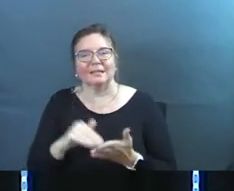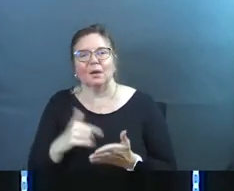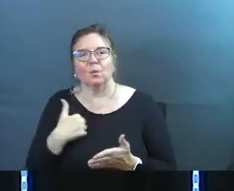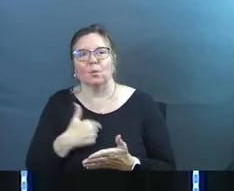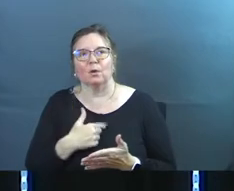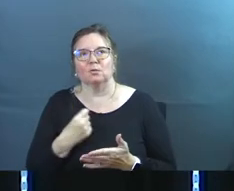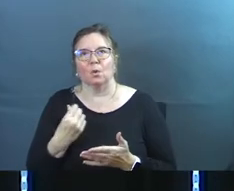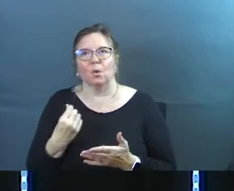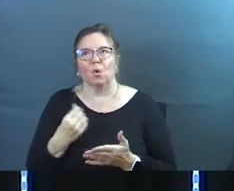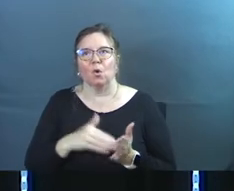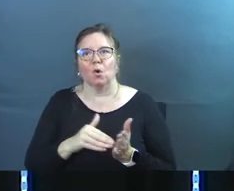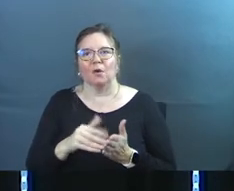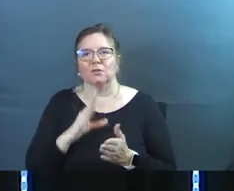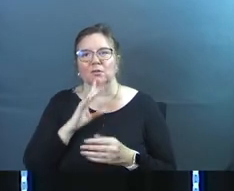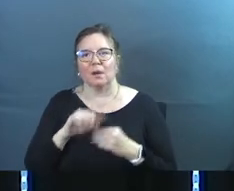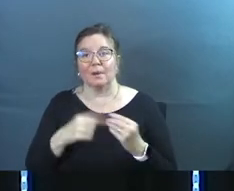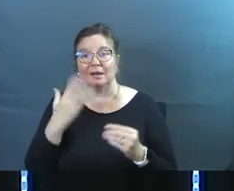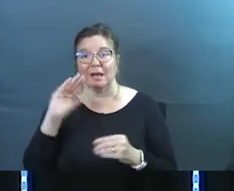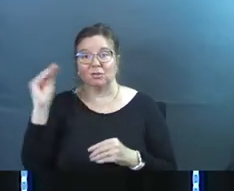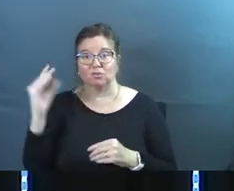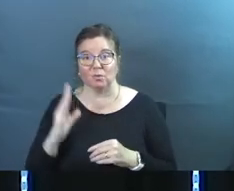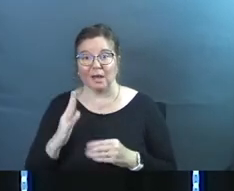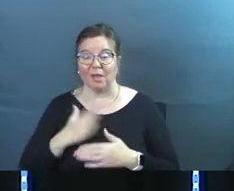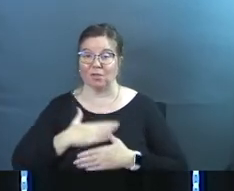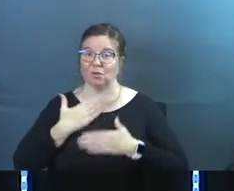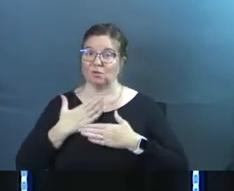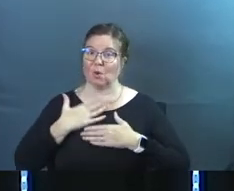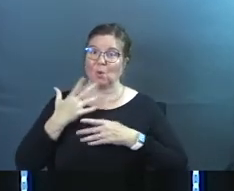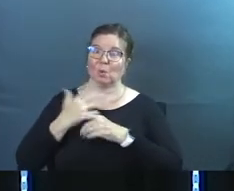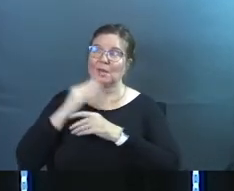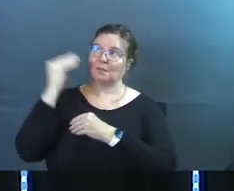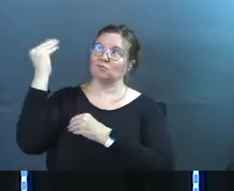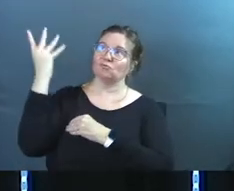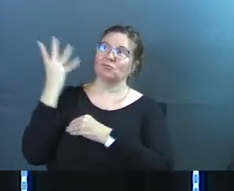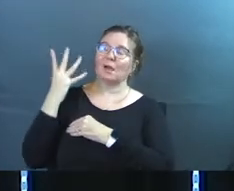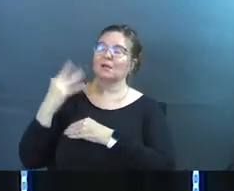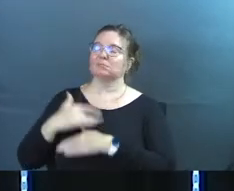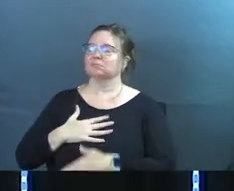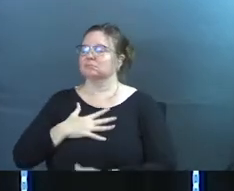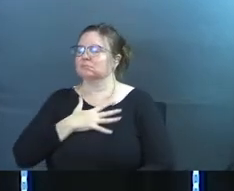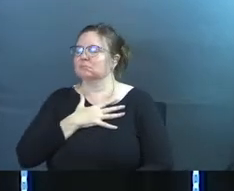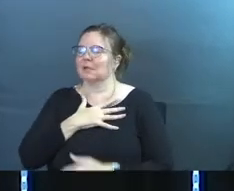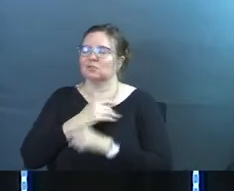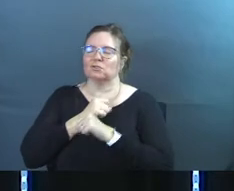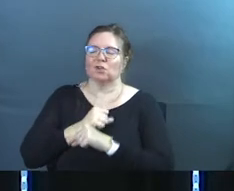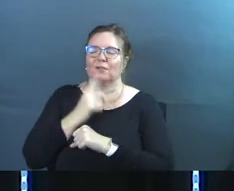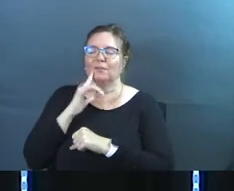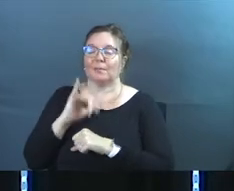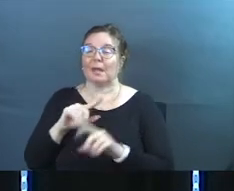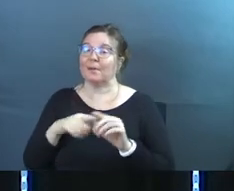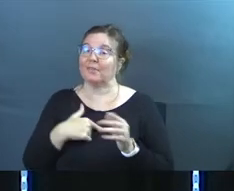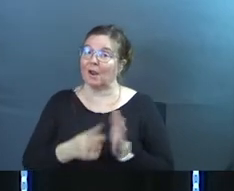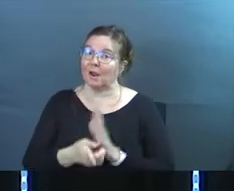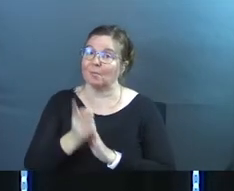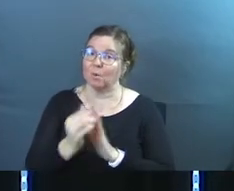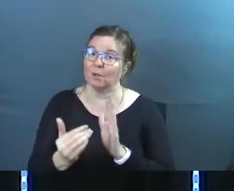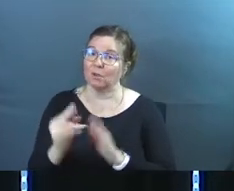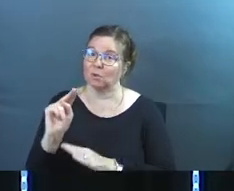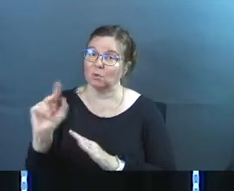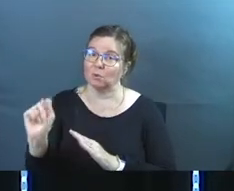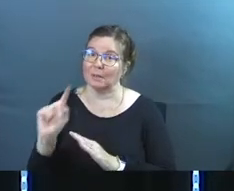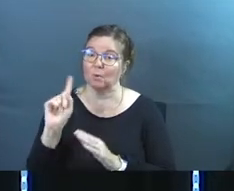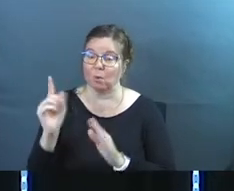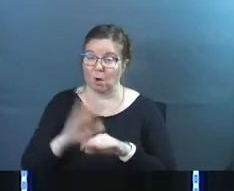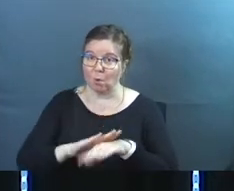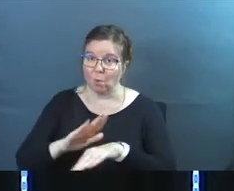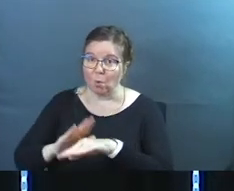we're so often talking about God's grace and the joy that we get and the security that we get from God's grace but there are moments in the New Testament